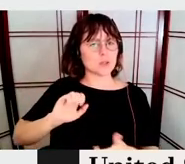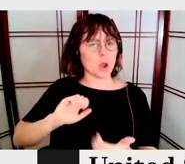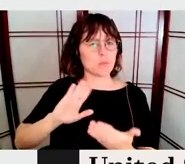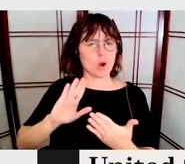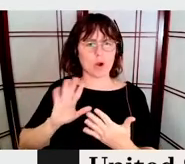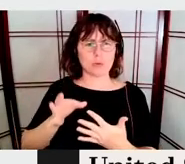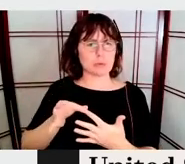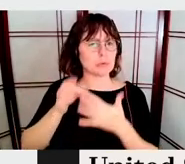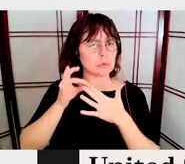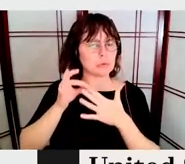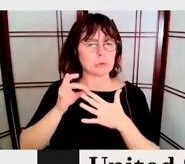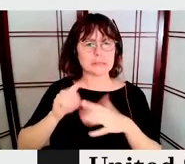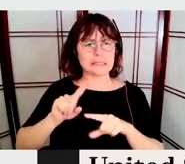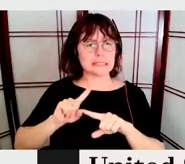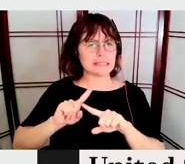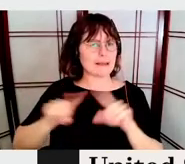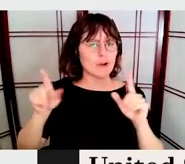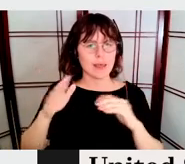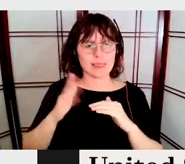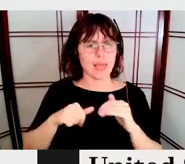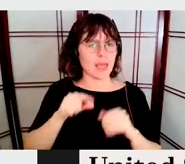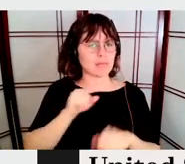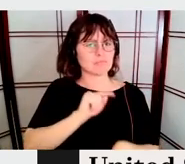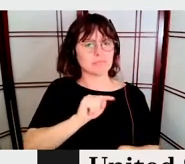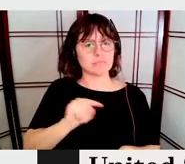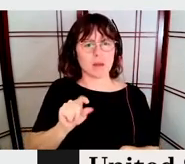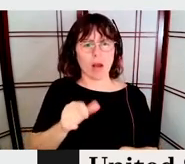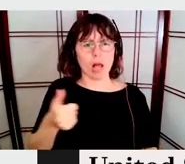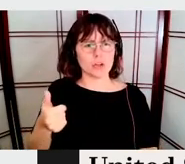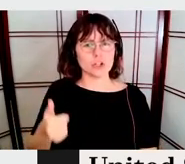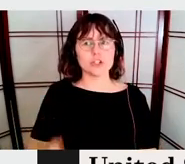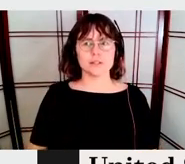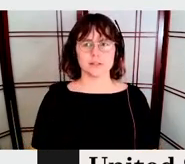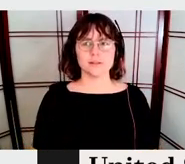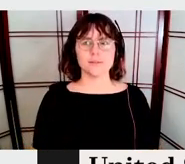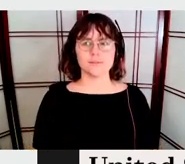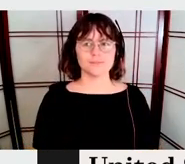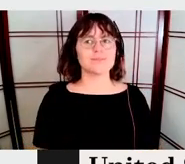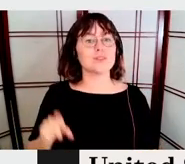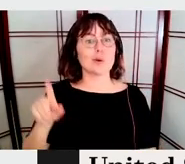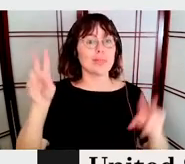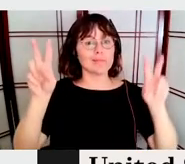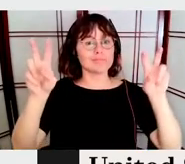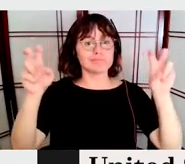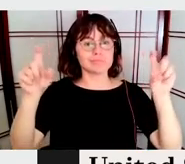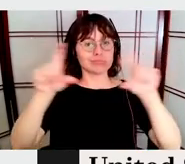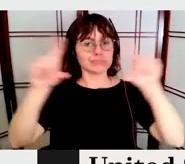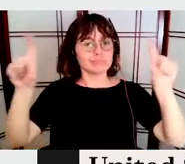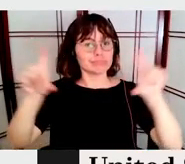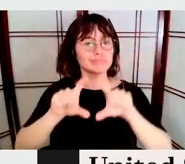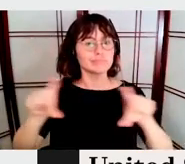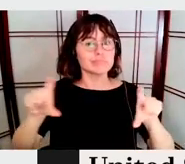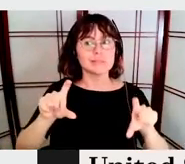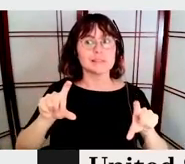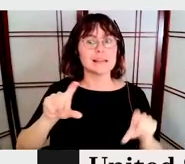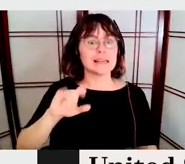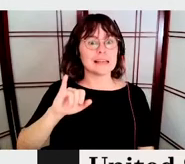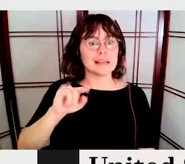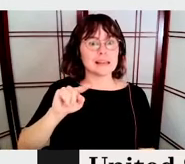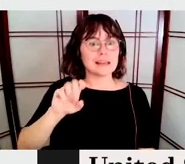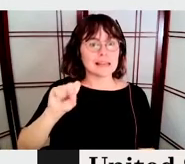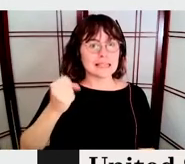the, the, the, big headline that you can see here that it's Maya Bodoni. It was, it was talking about the, the, um,